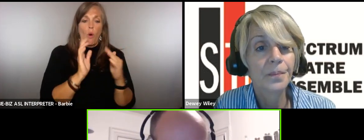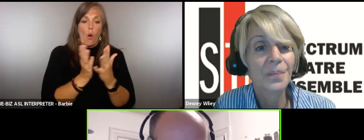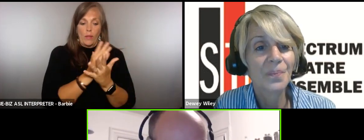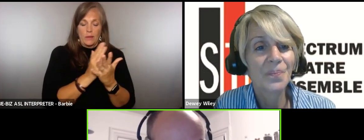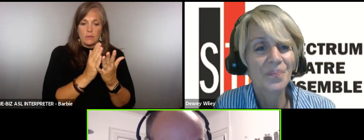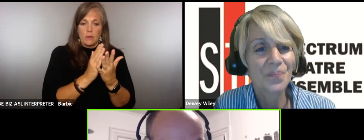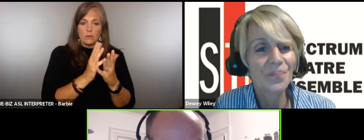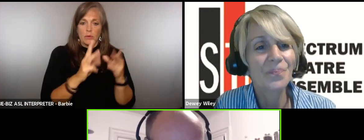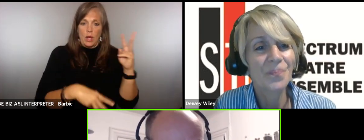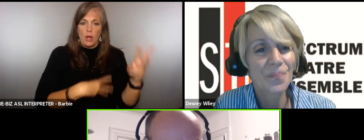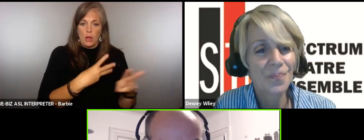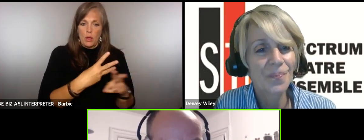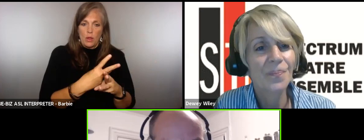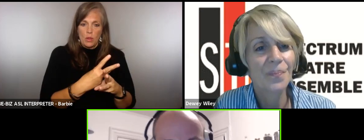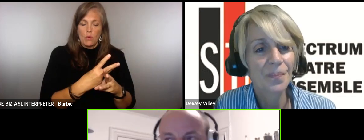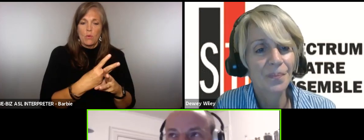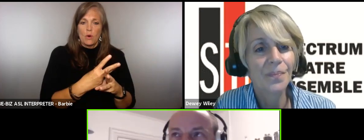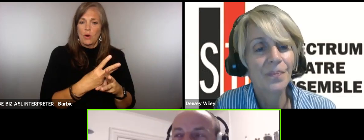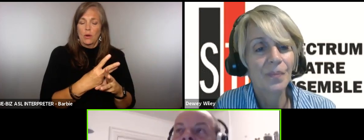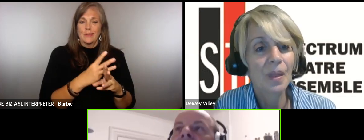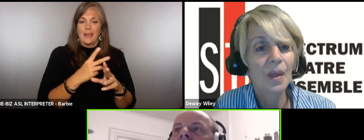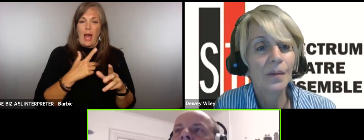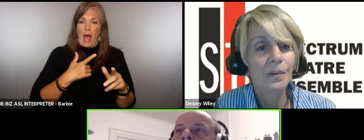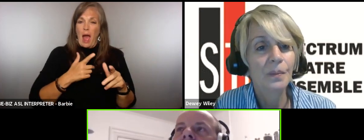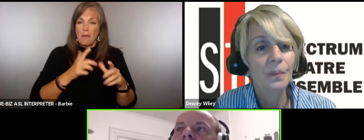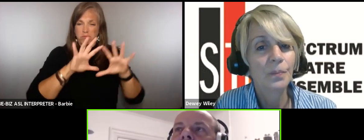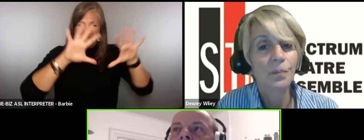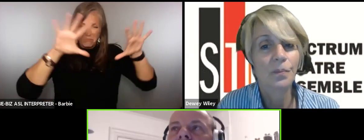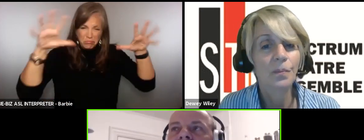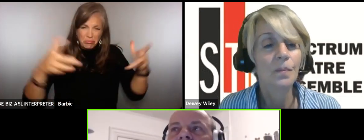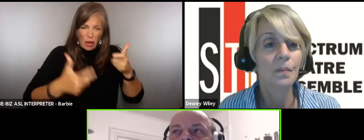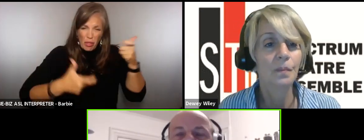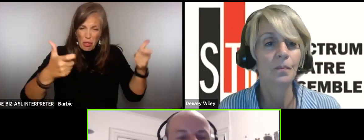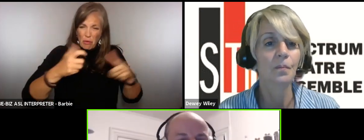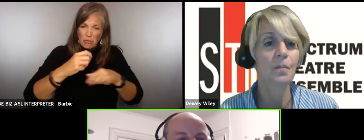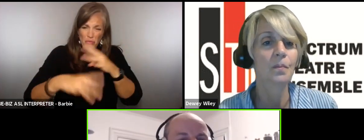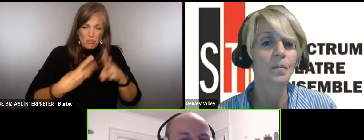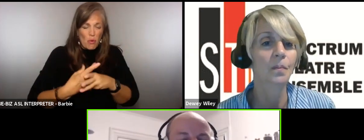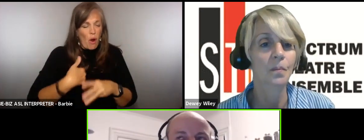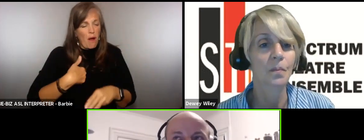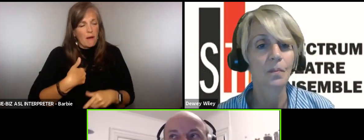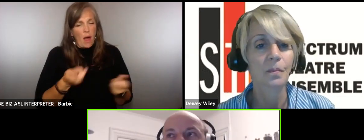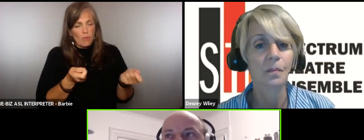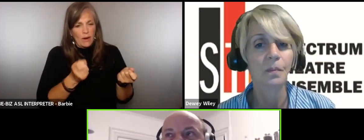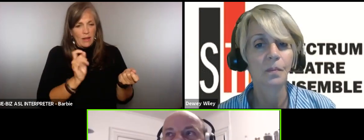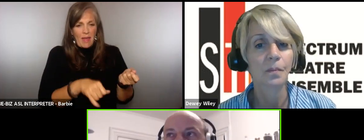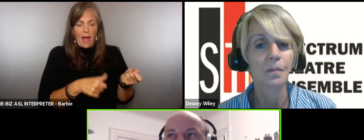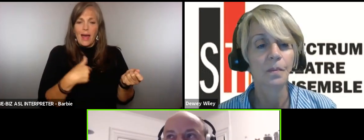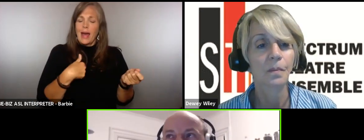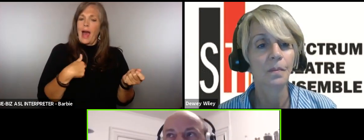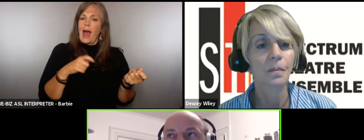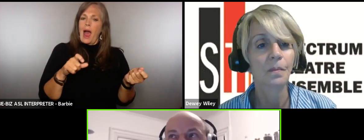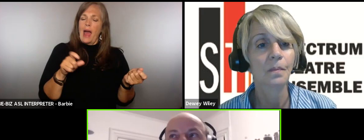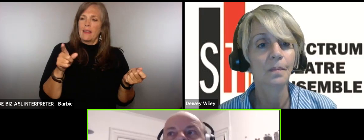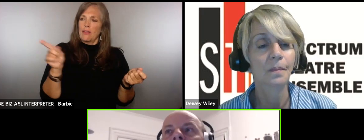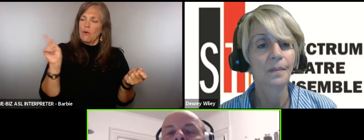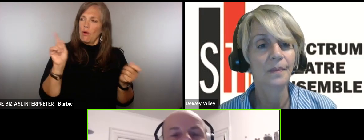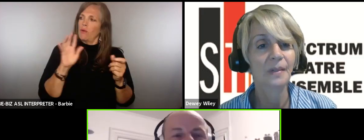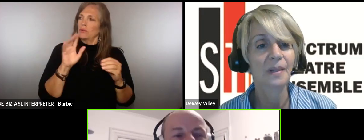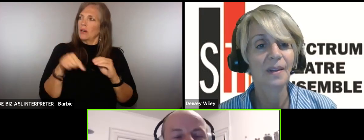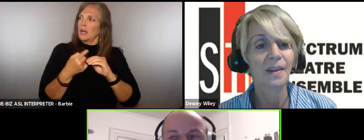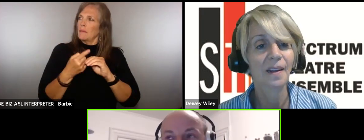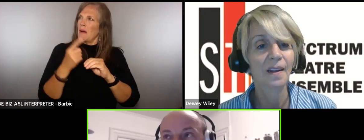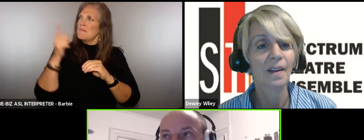lied to you know by the grown-ups around them and stuff like that and I realized that they hadn't learned one lesson that I had learned that